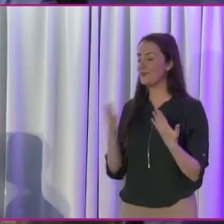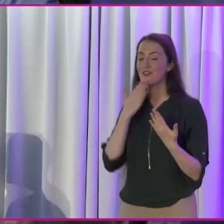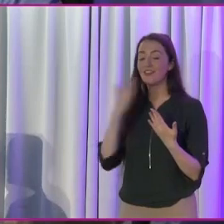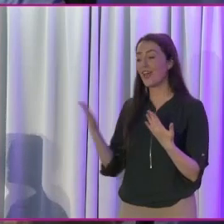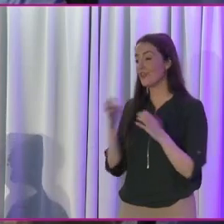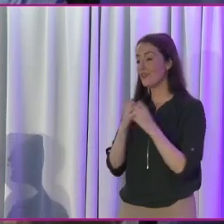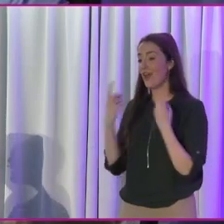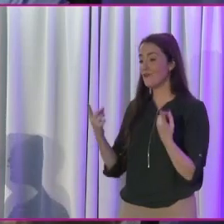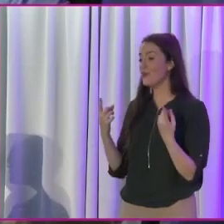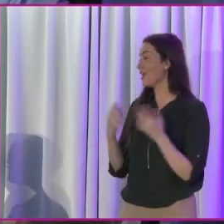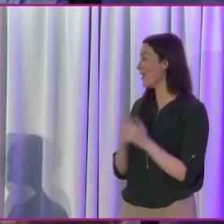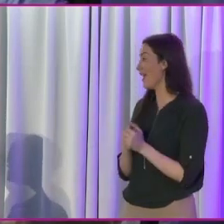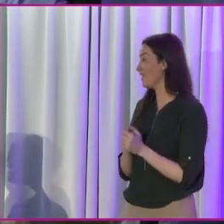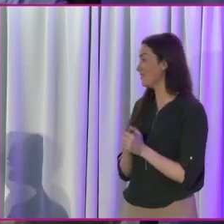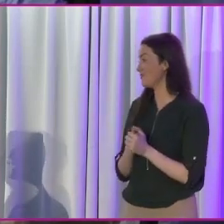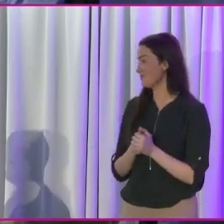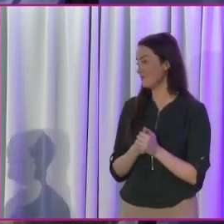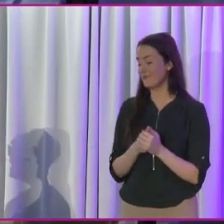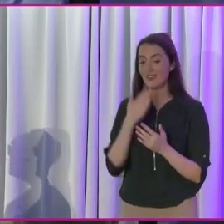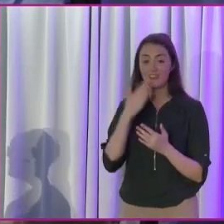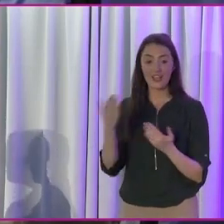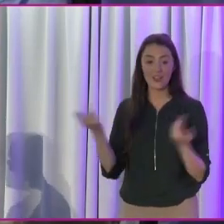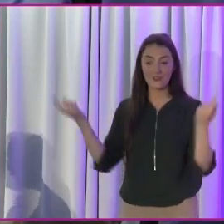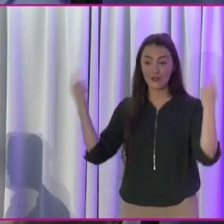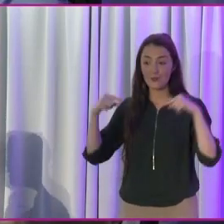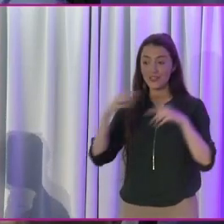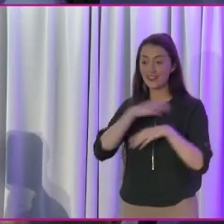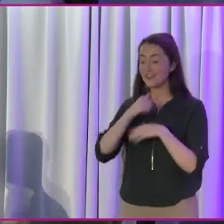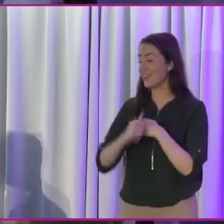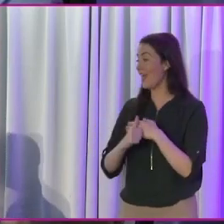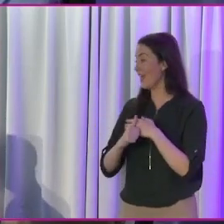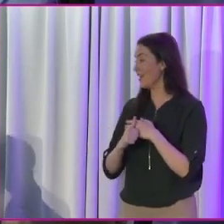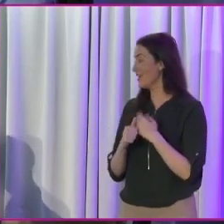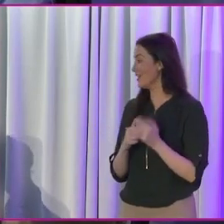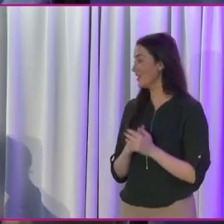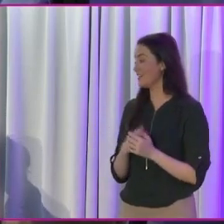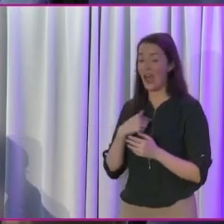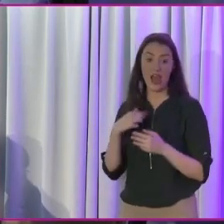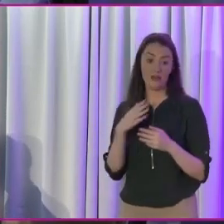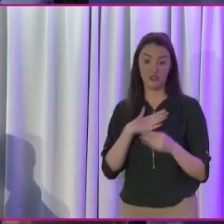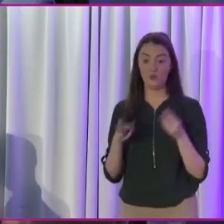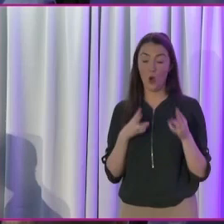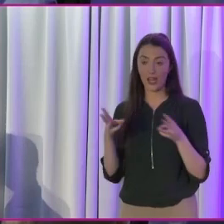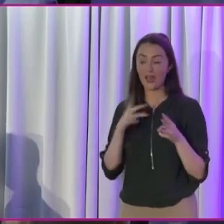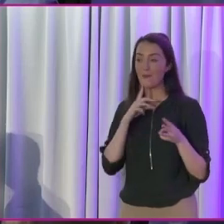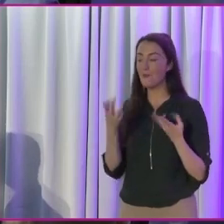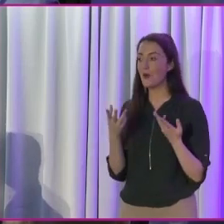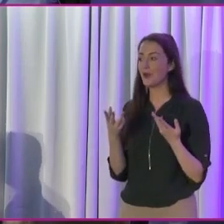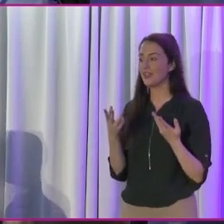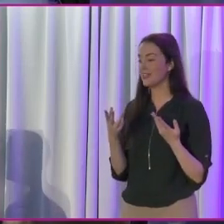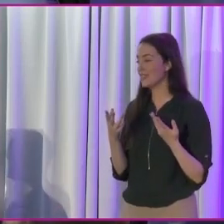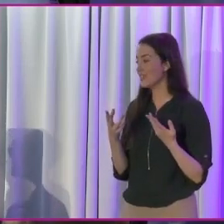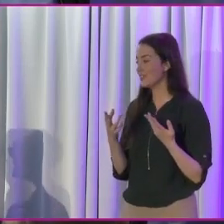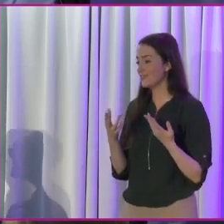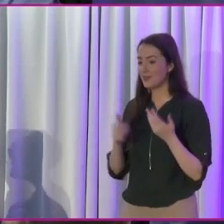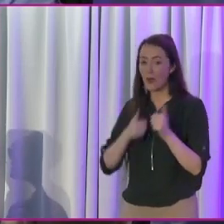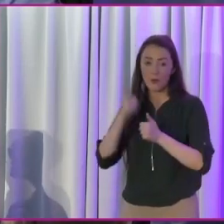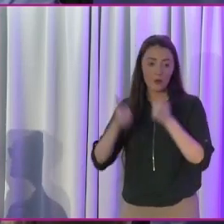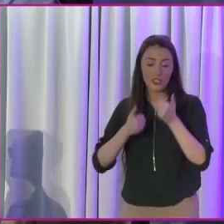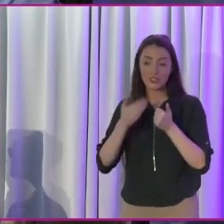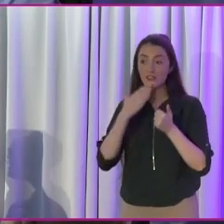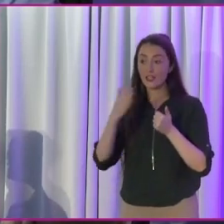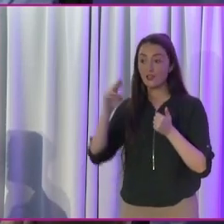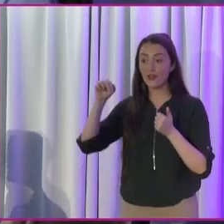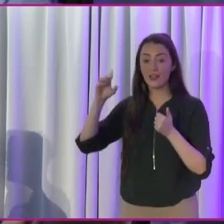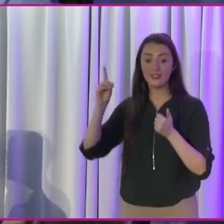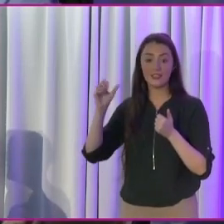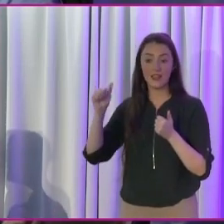very much. I really appreciate it. Thank you for coming today. Well, I'm not doing nothing. I'm just working. But I really appreciate that, and I'd like to thank the NDA